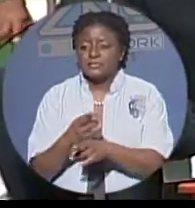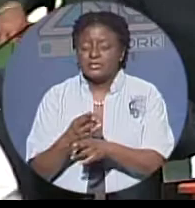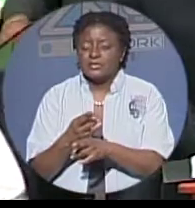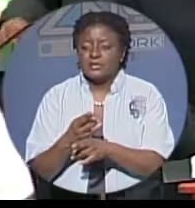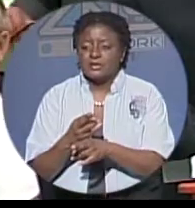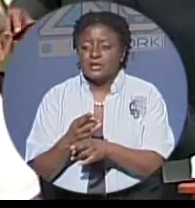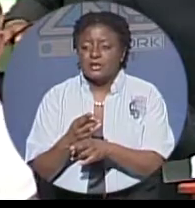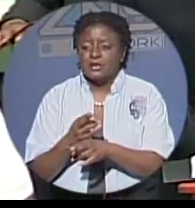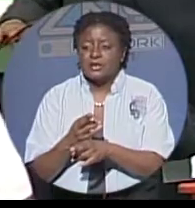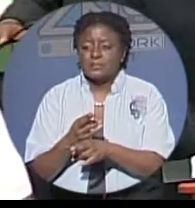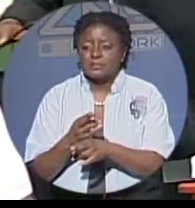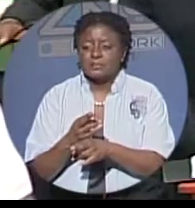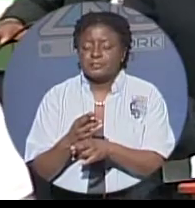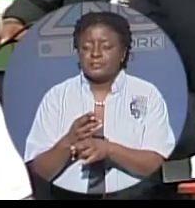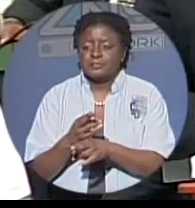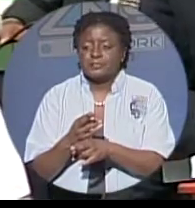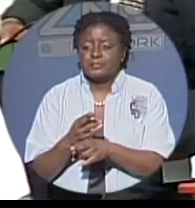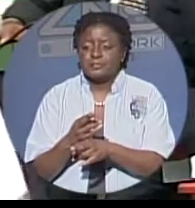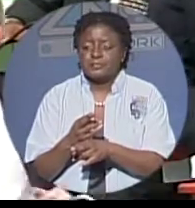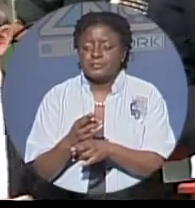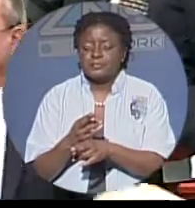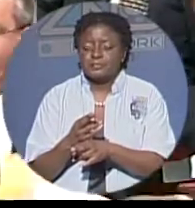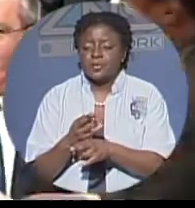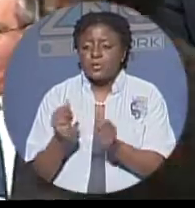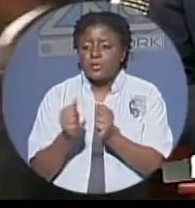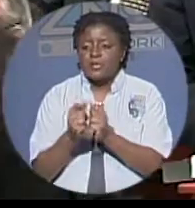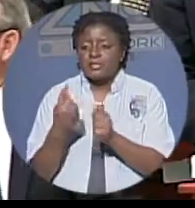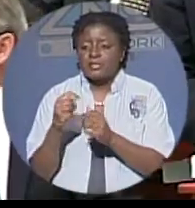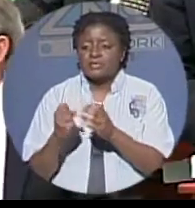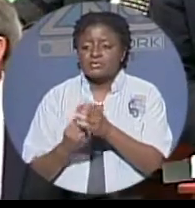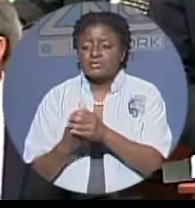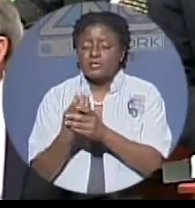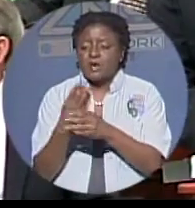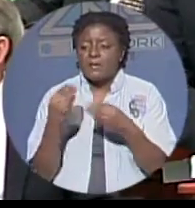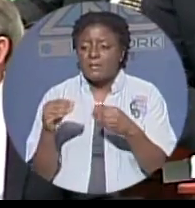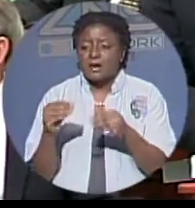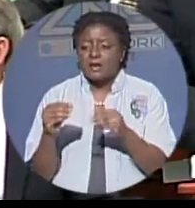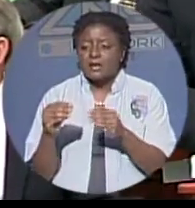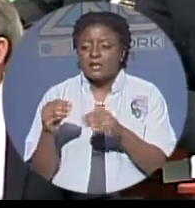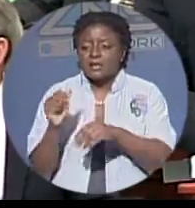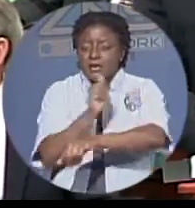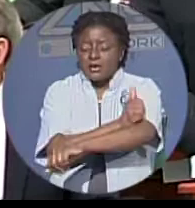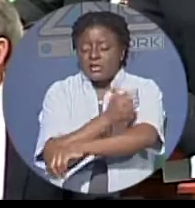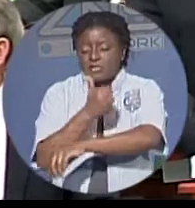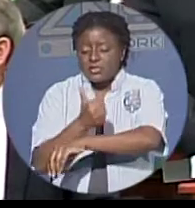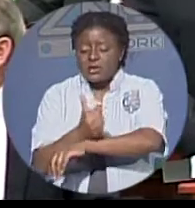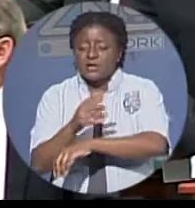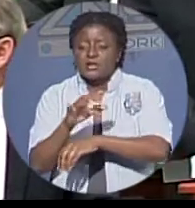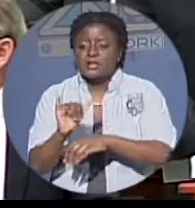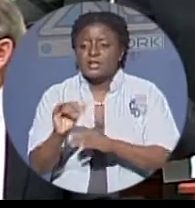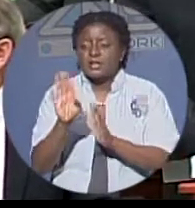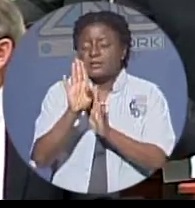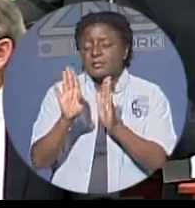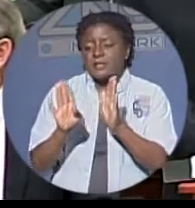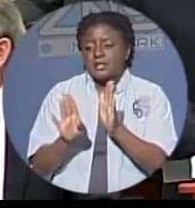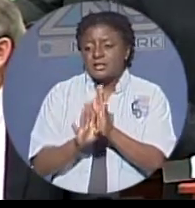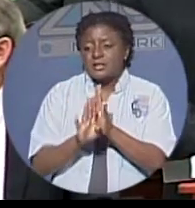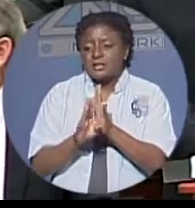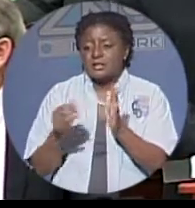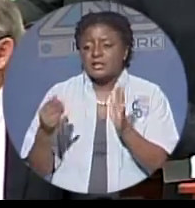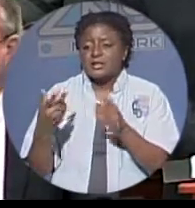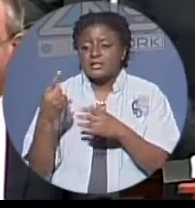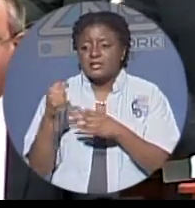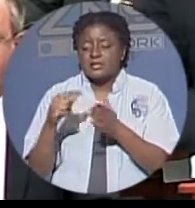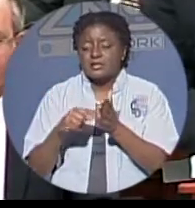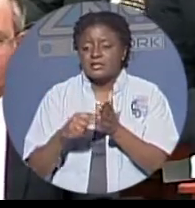which the straw market authority bill and accompanying regulations seek to address is the determination of this government